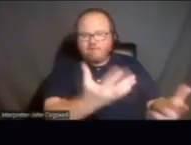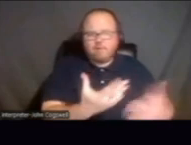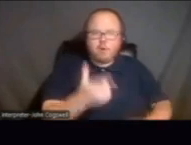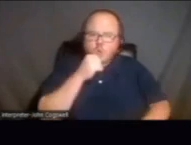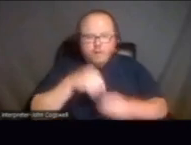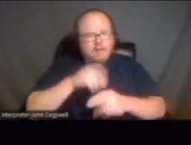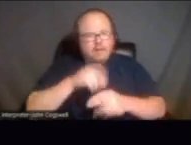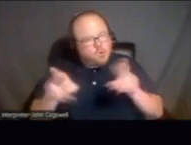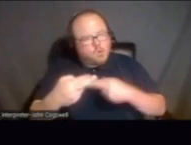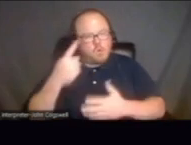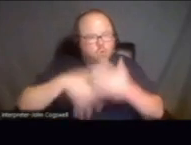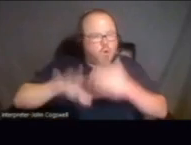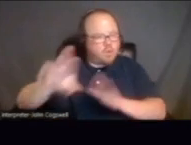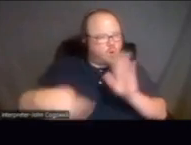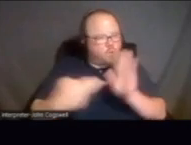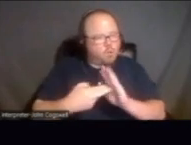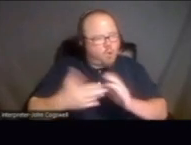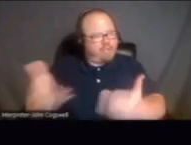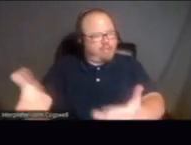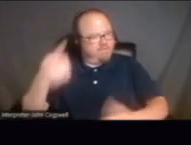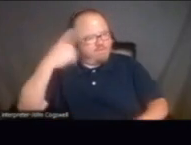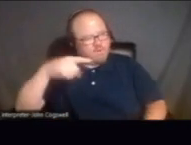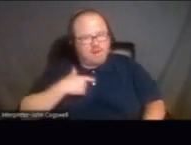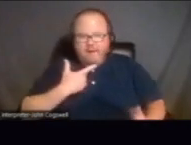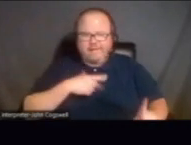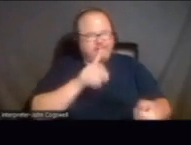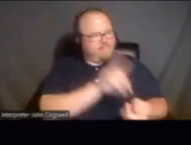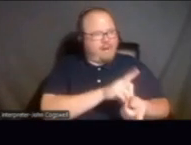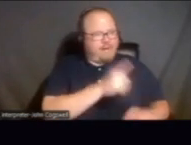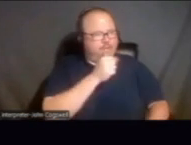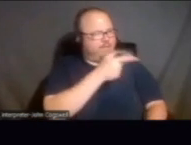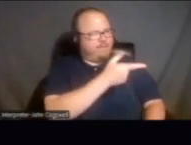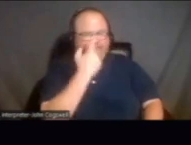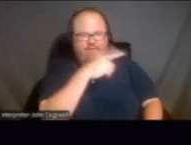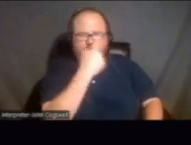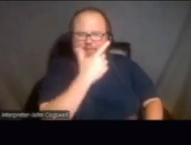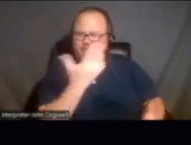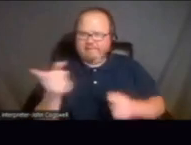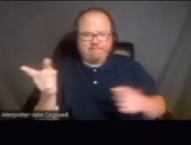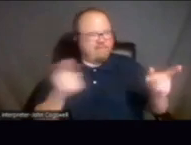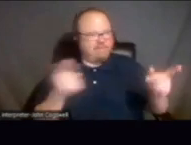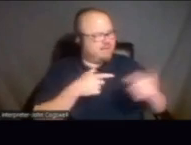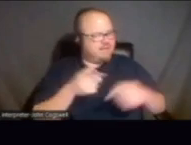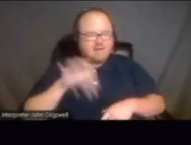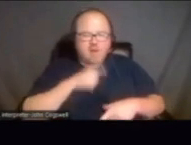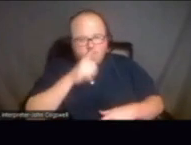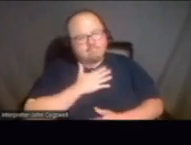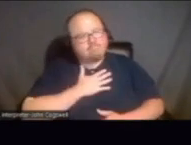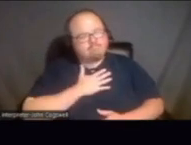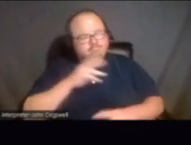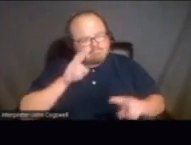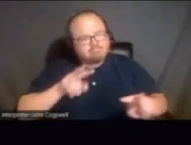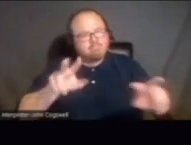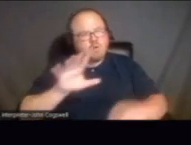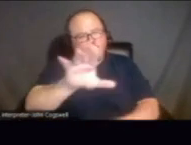who's in the room, right? Because I would like, I don't even know who that doctor is. What are they standing in there for? So I really admire the work you're doing.